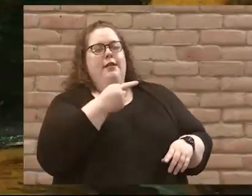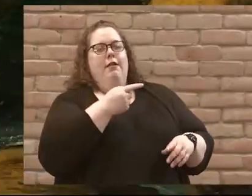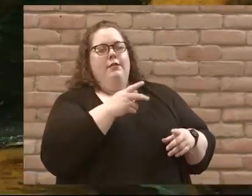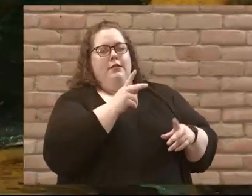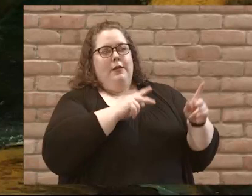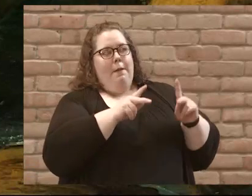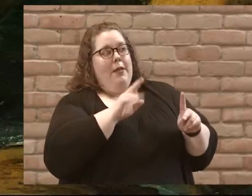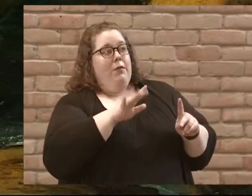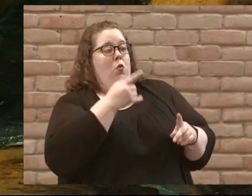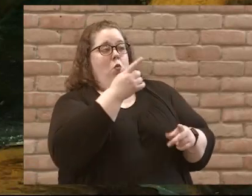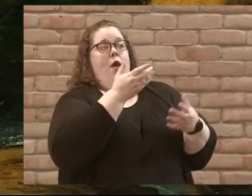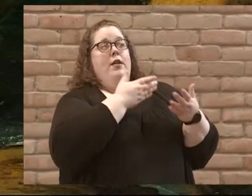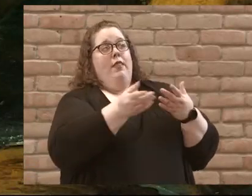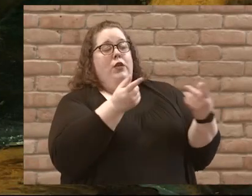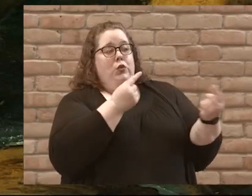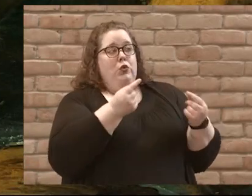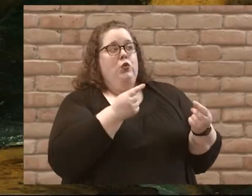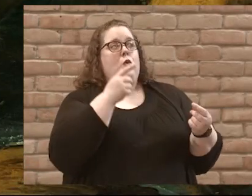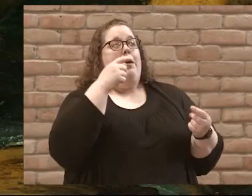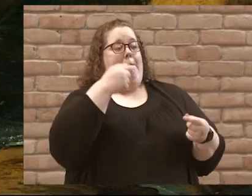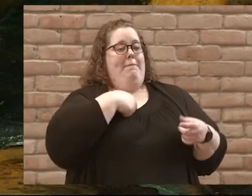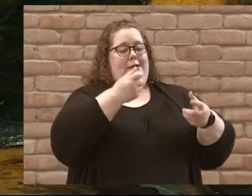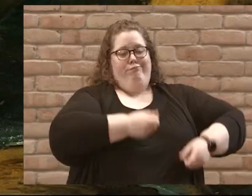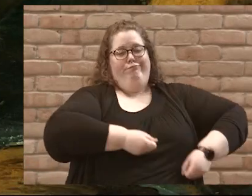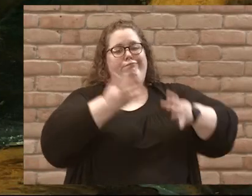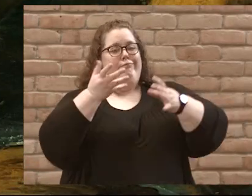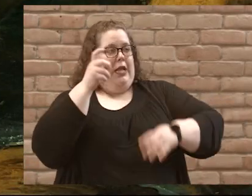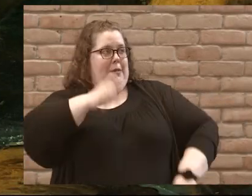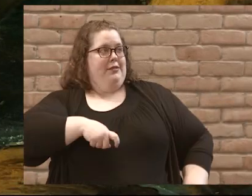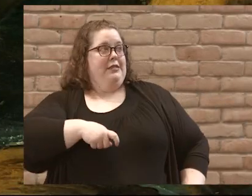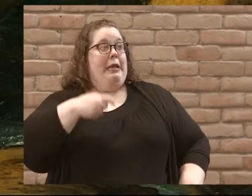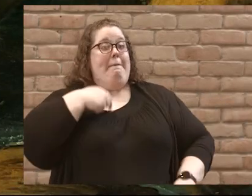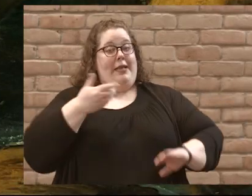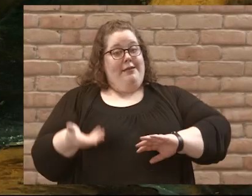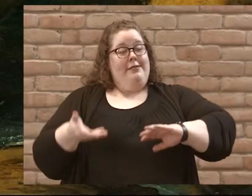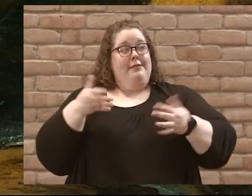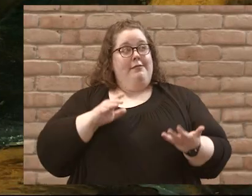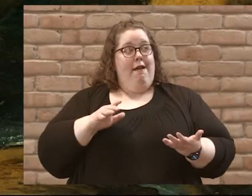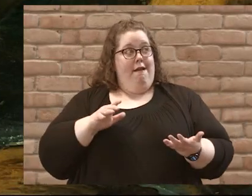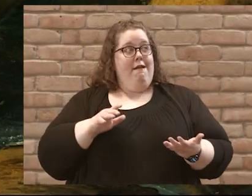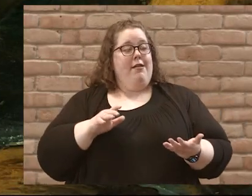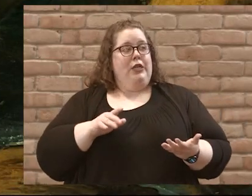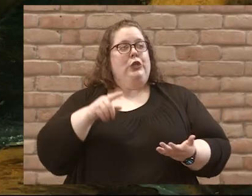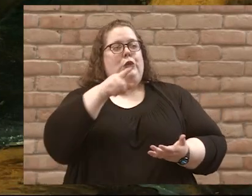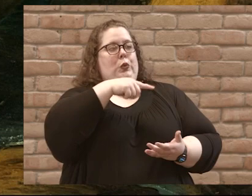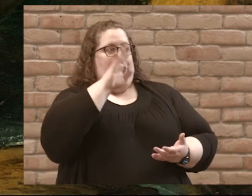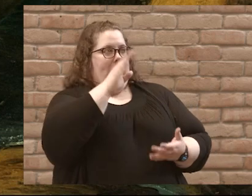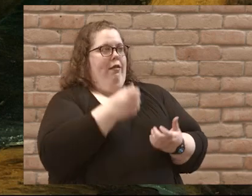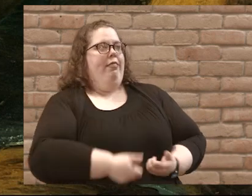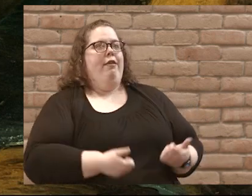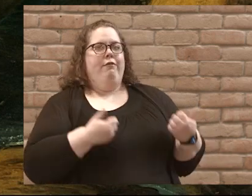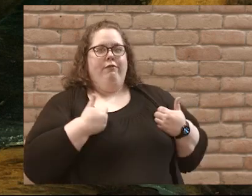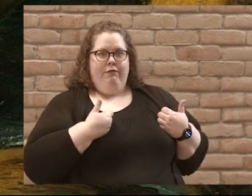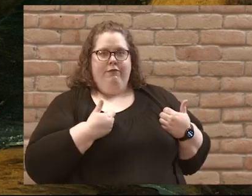to do if you want to survive. You've got to throw me in. If I die, you will live.